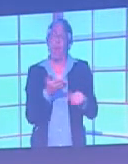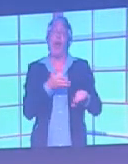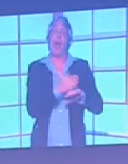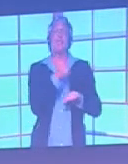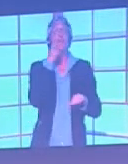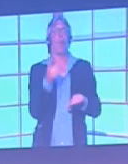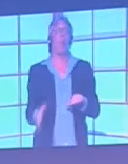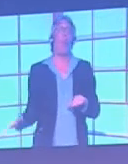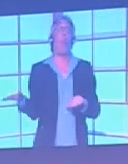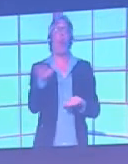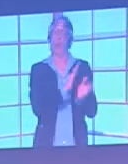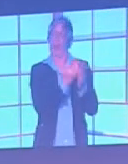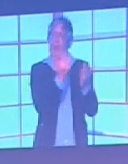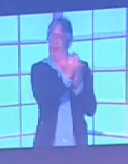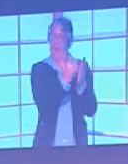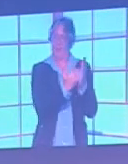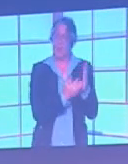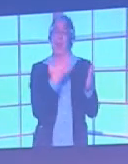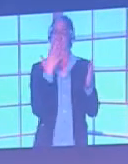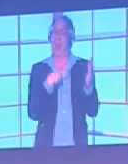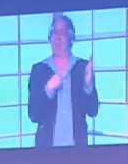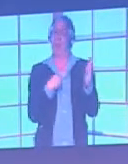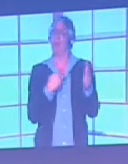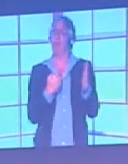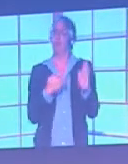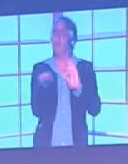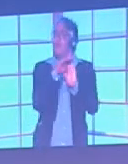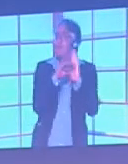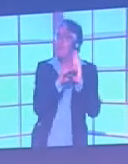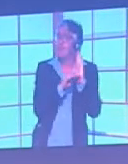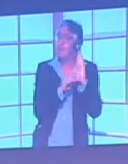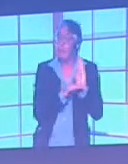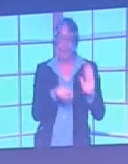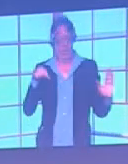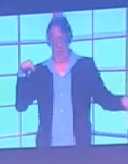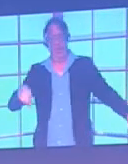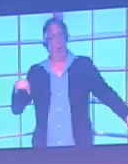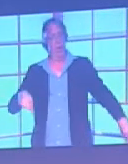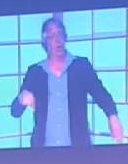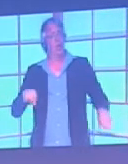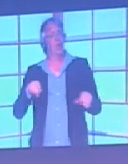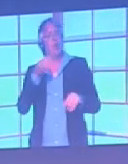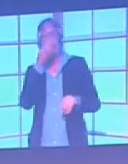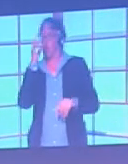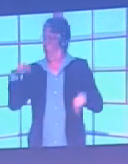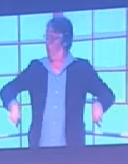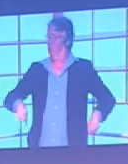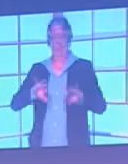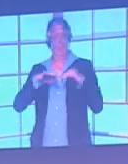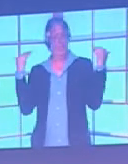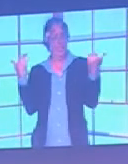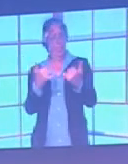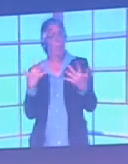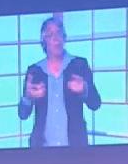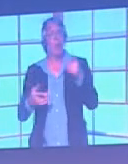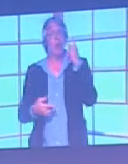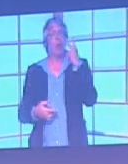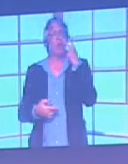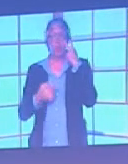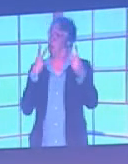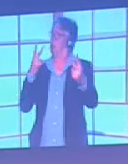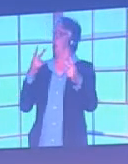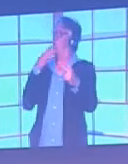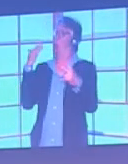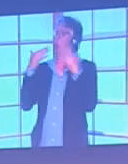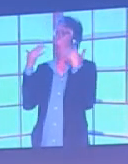is a stadium plan for Stade de France, which a colour normal person might think has got really good colour contrast. But if you look on the right,